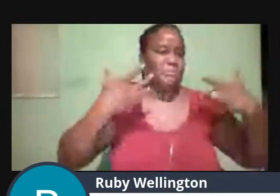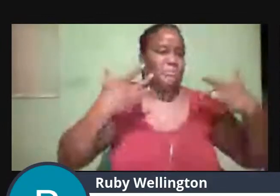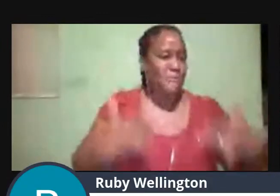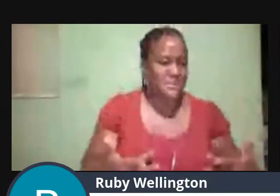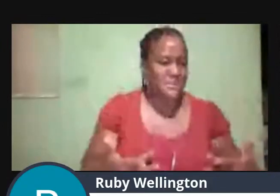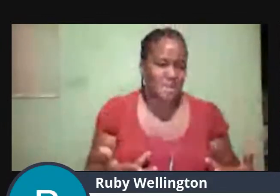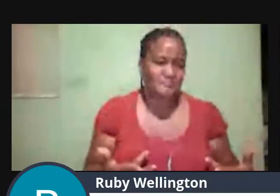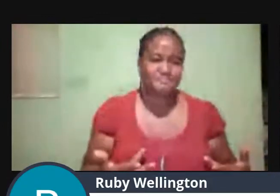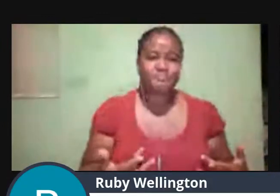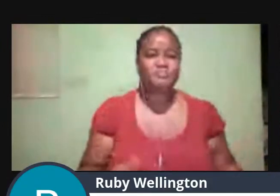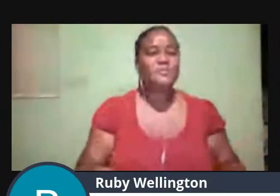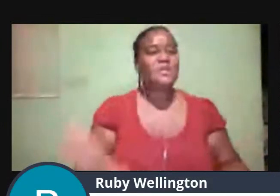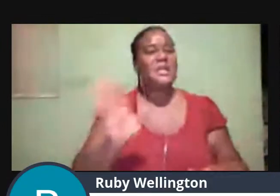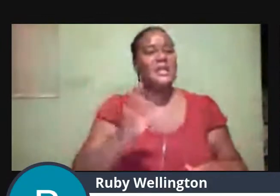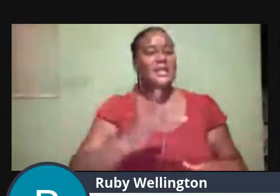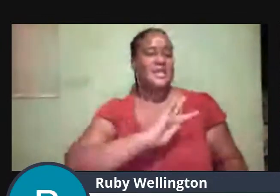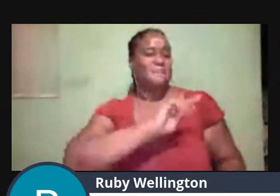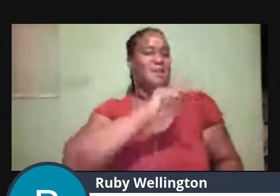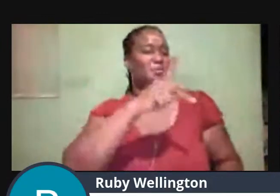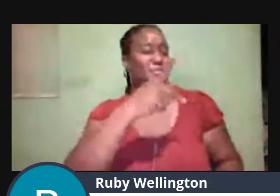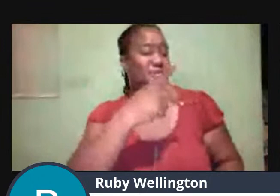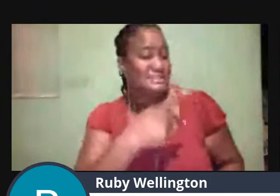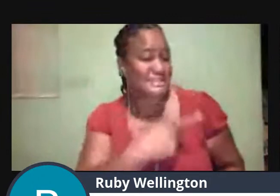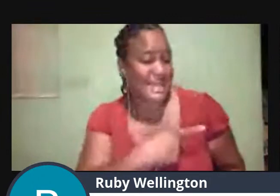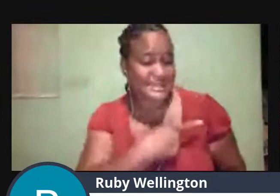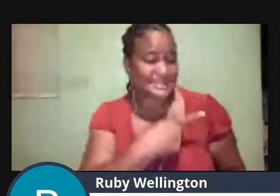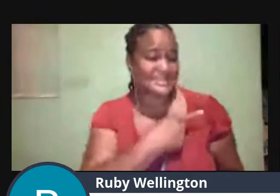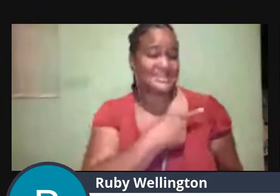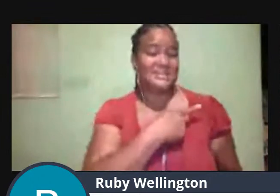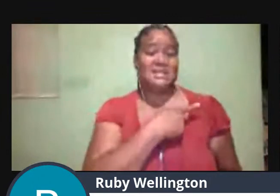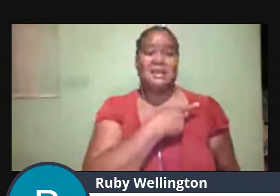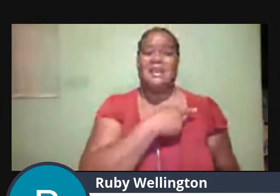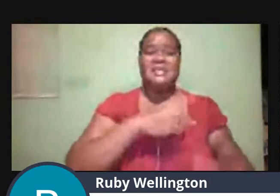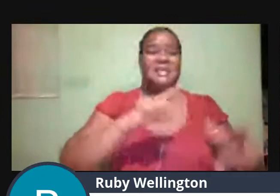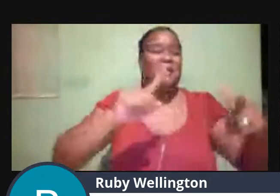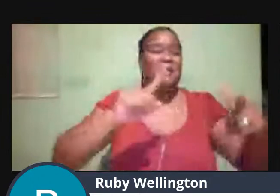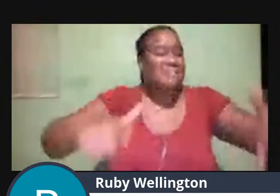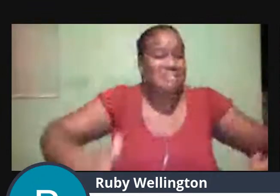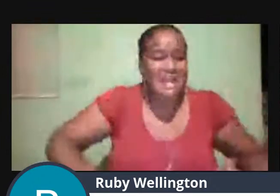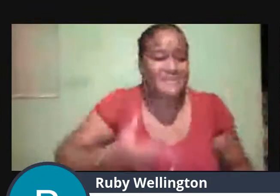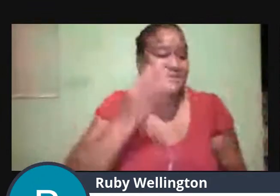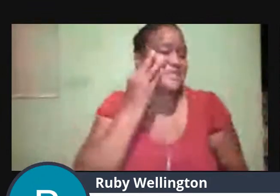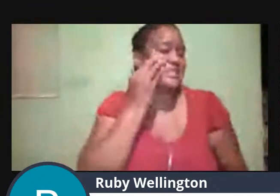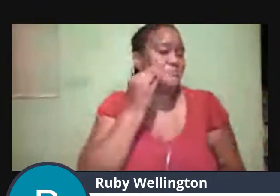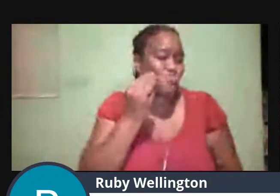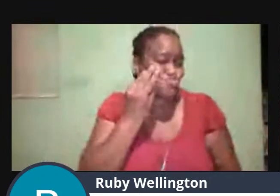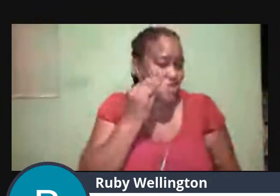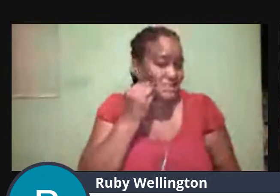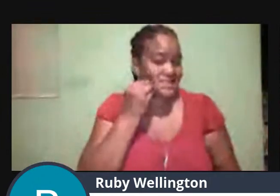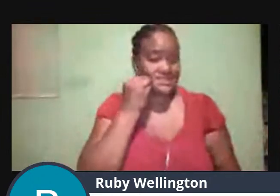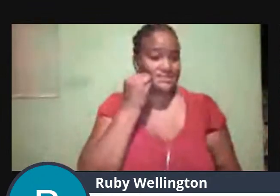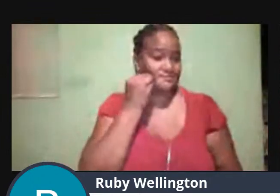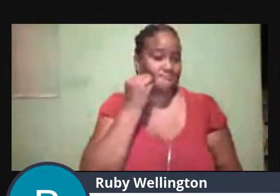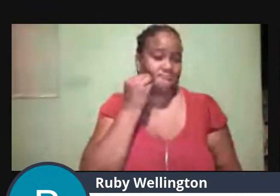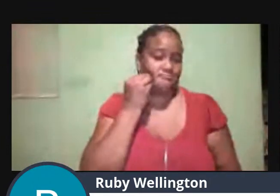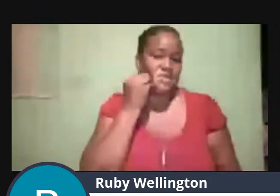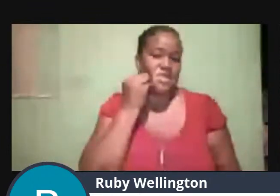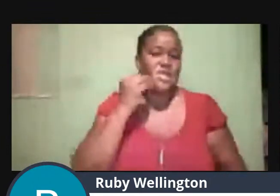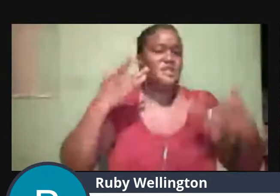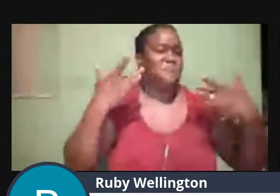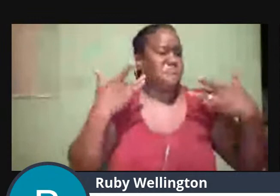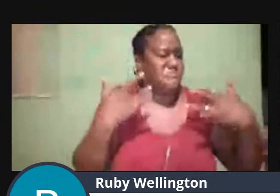Personality And or Life Experiences Depressive